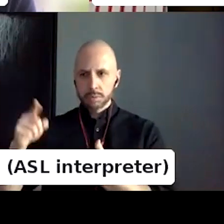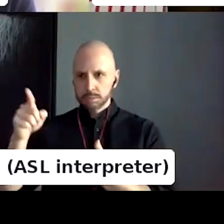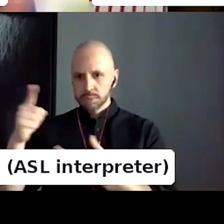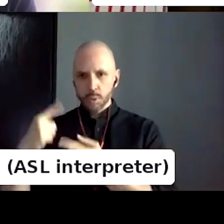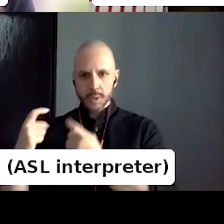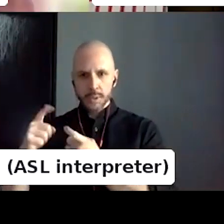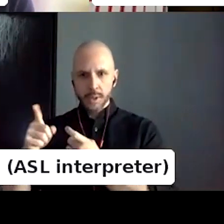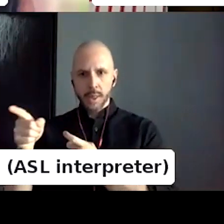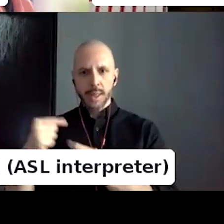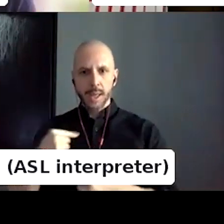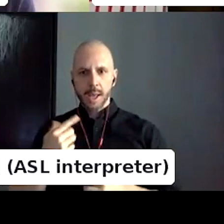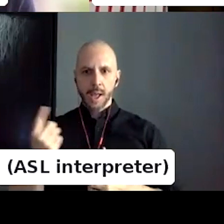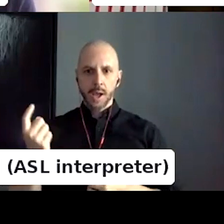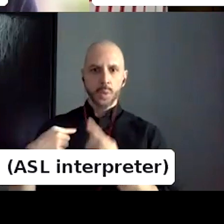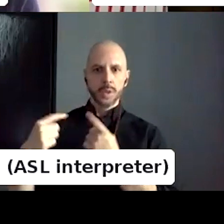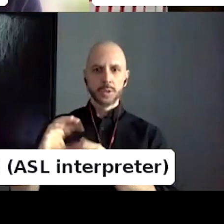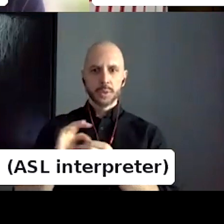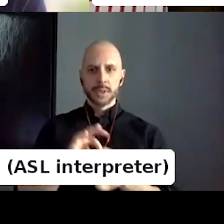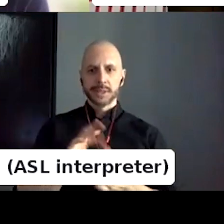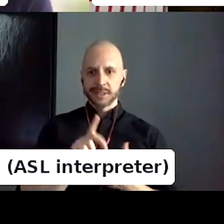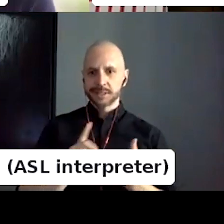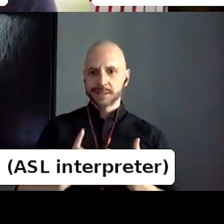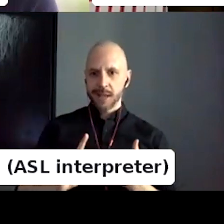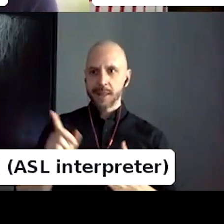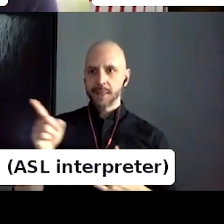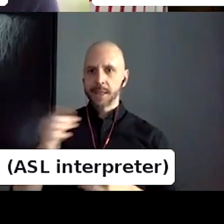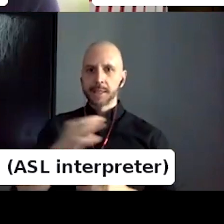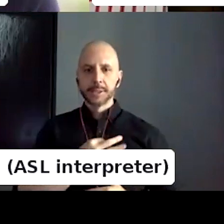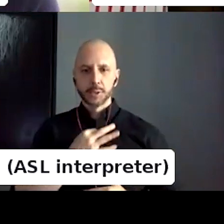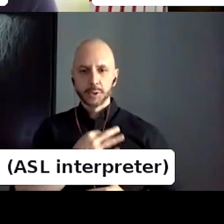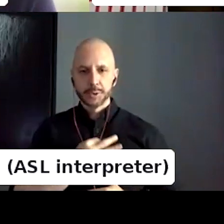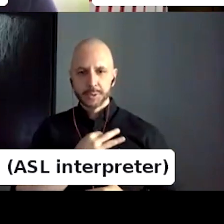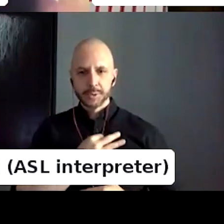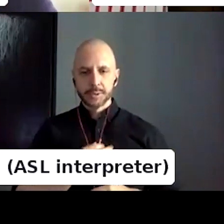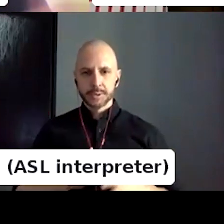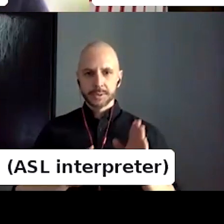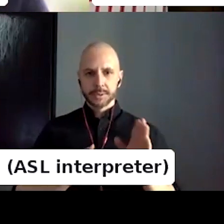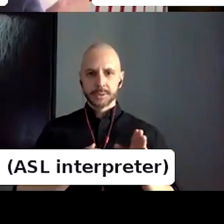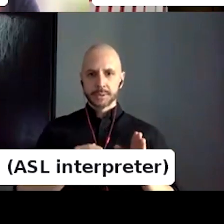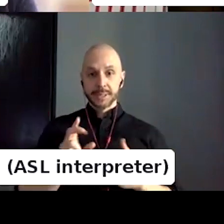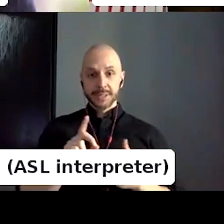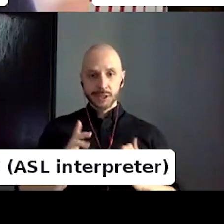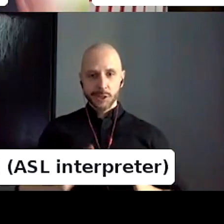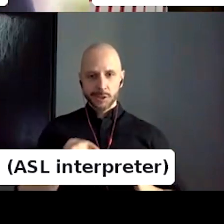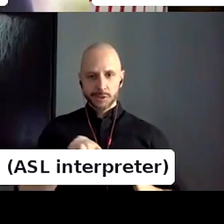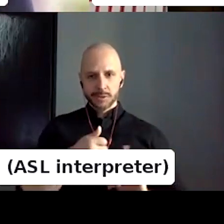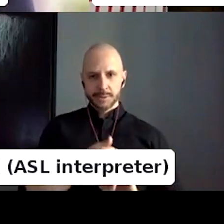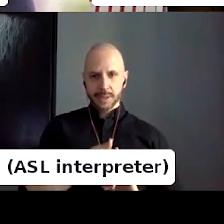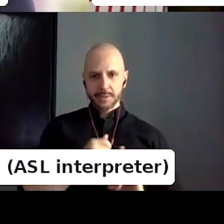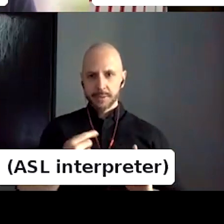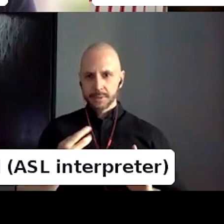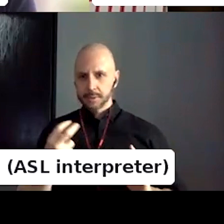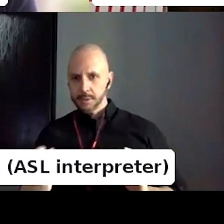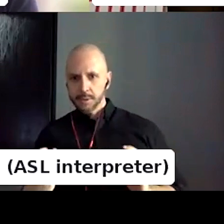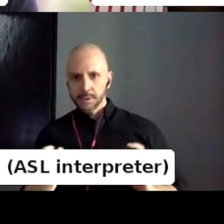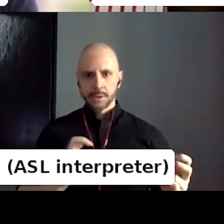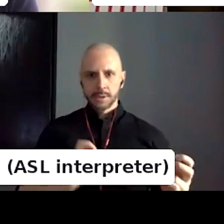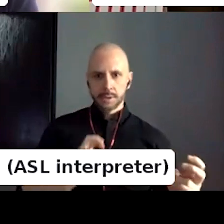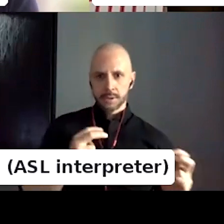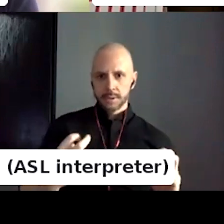parts that were already designed or what others were working on, or were they all kind of doing it on their own?